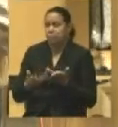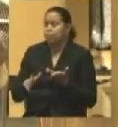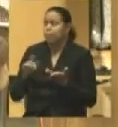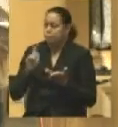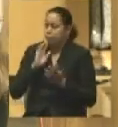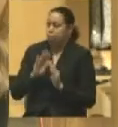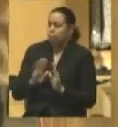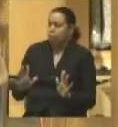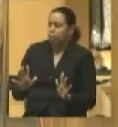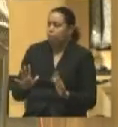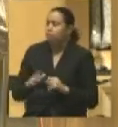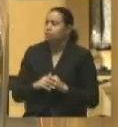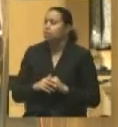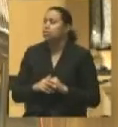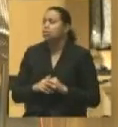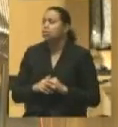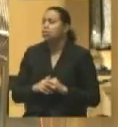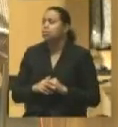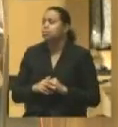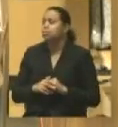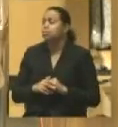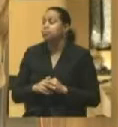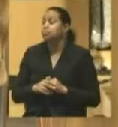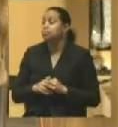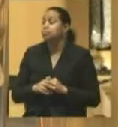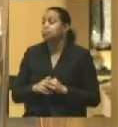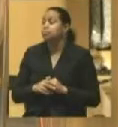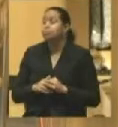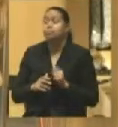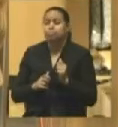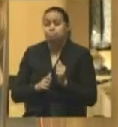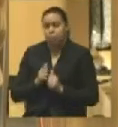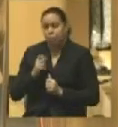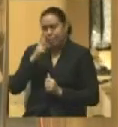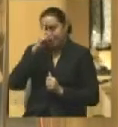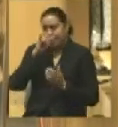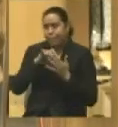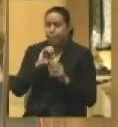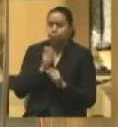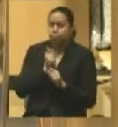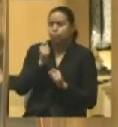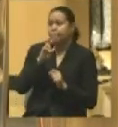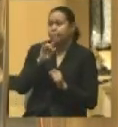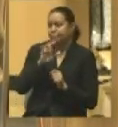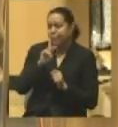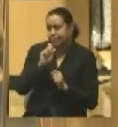be certain, the received wisdom, of course, is that the victories at Vicksburg and, uh,